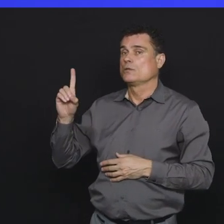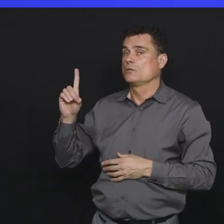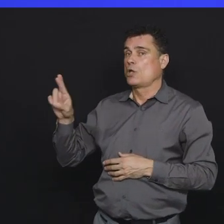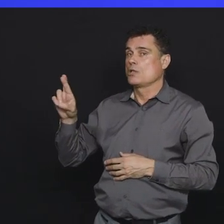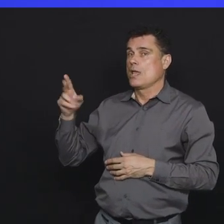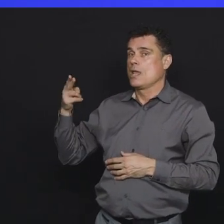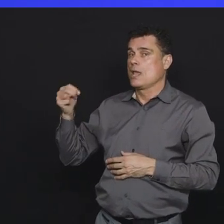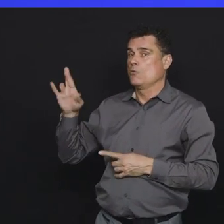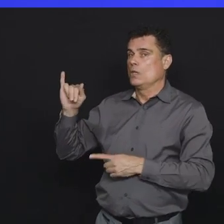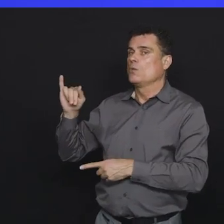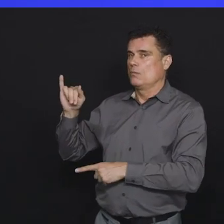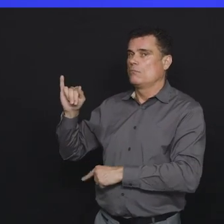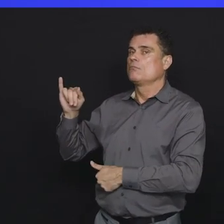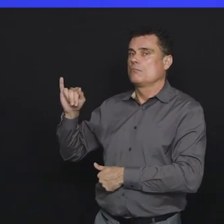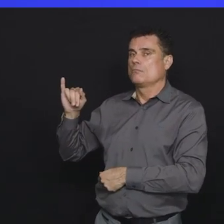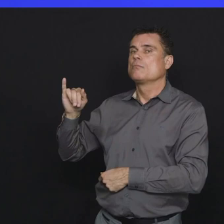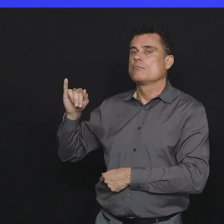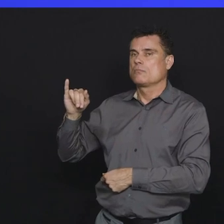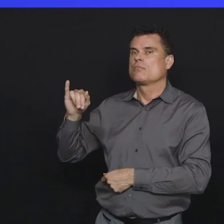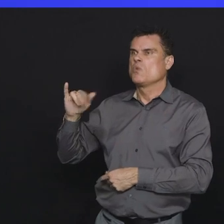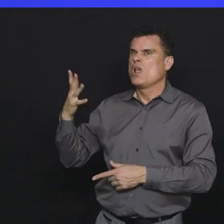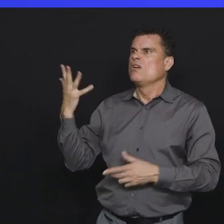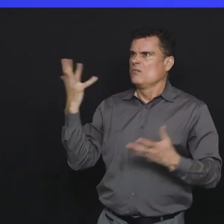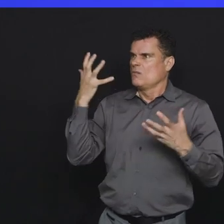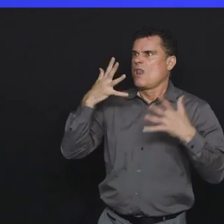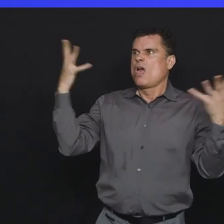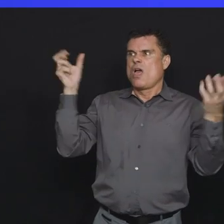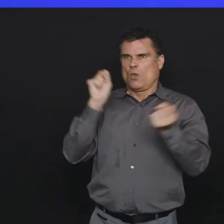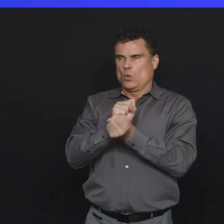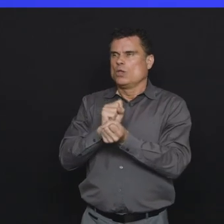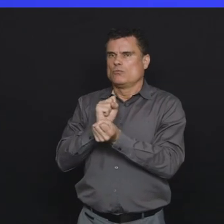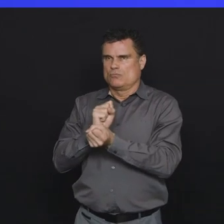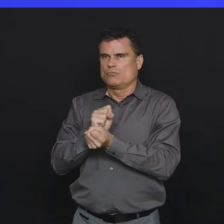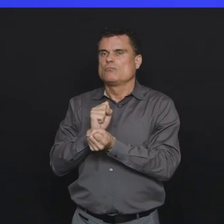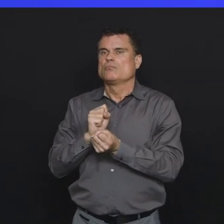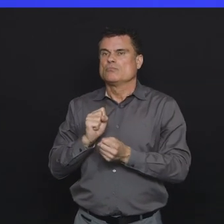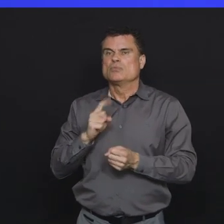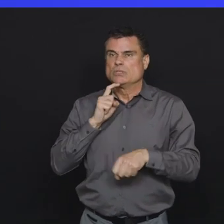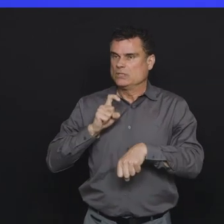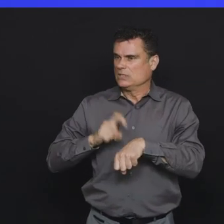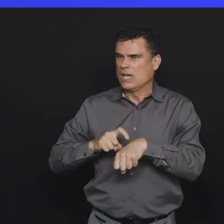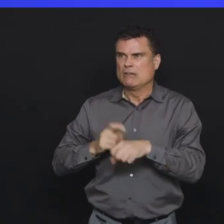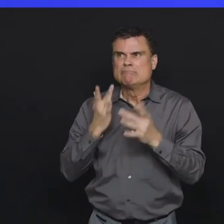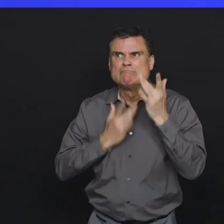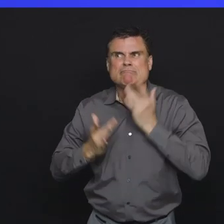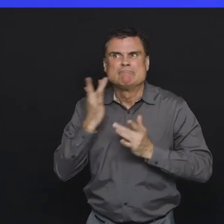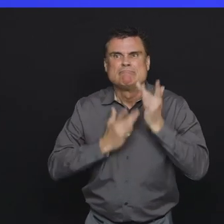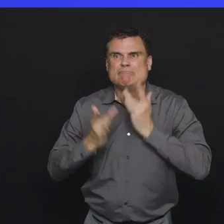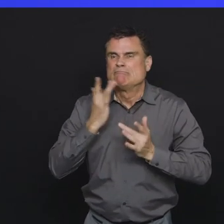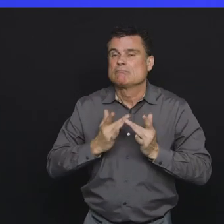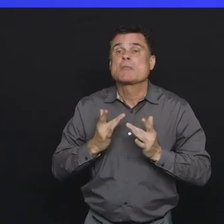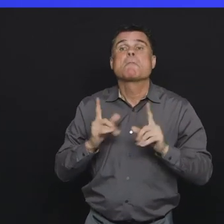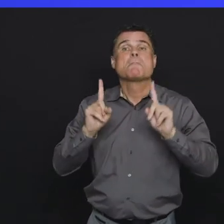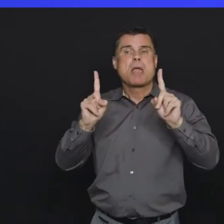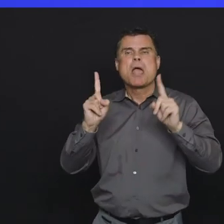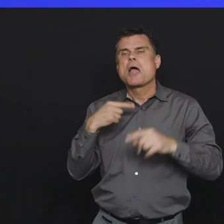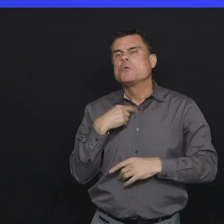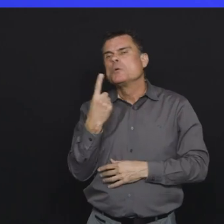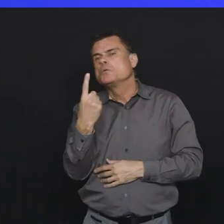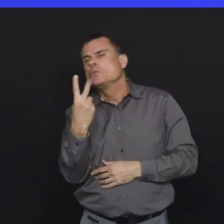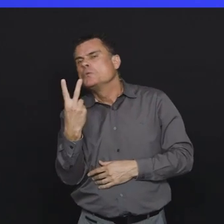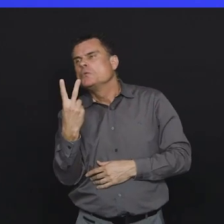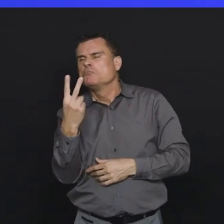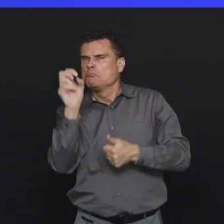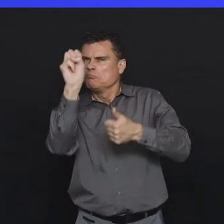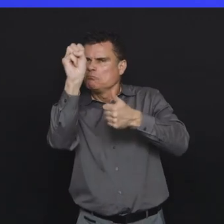Thank you. This is, you know, this is a lot of work summarized in a very small amount of